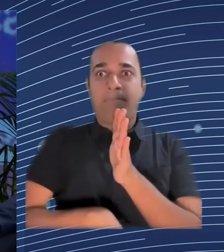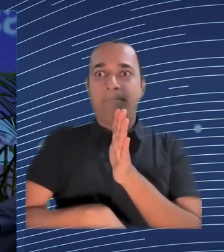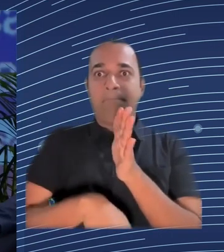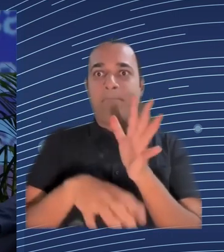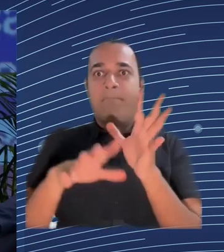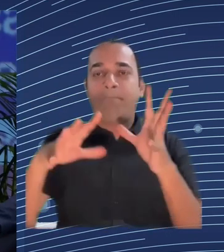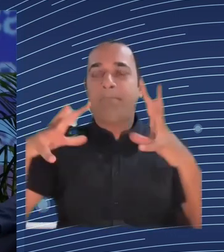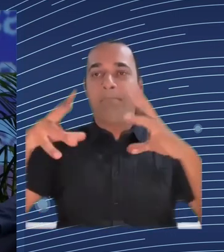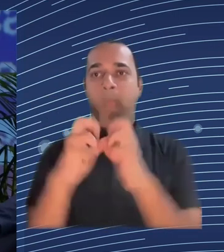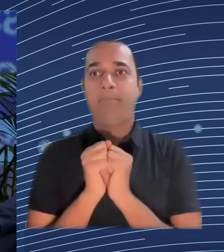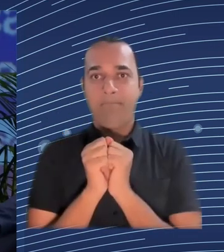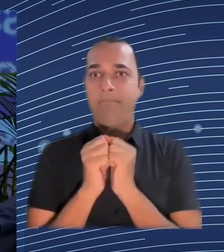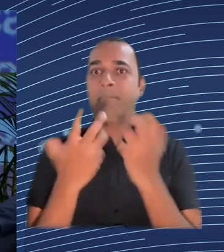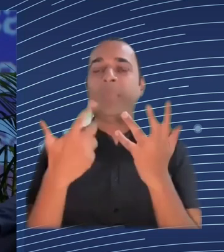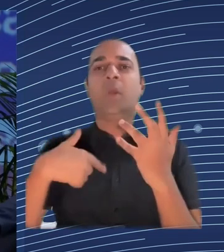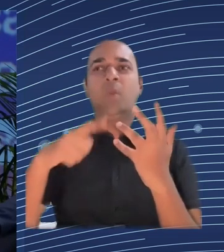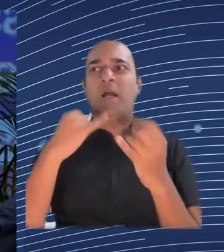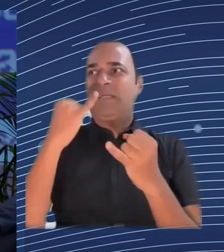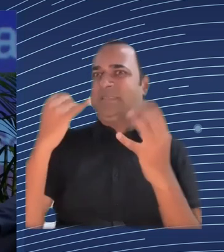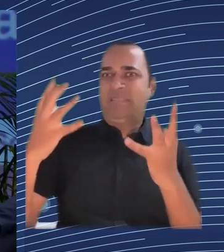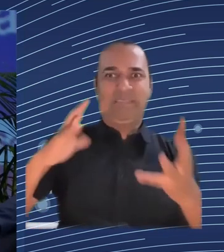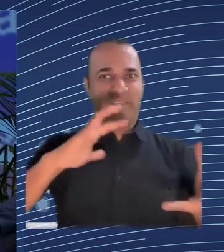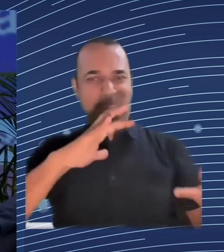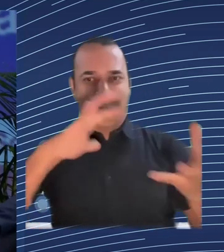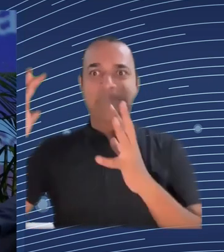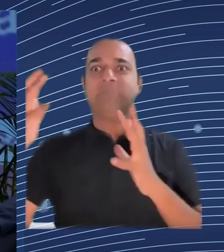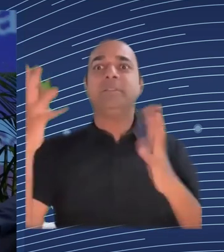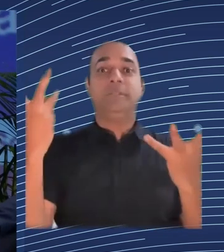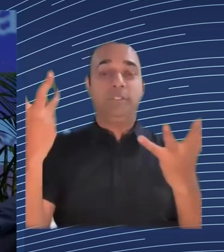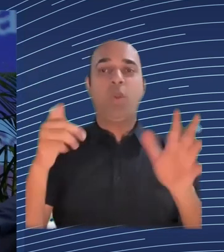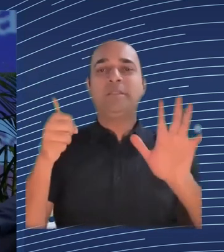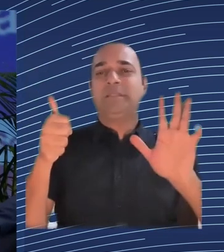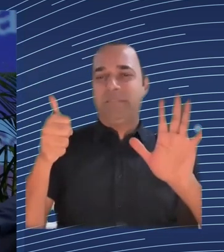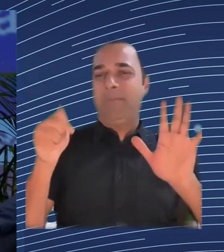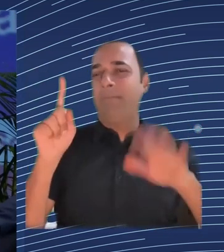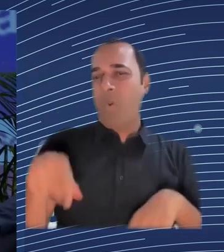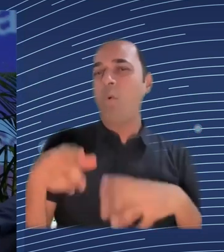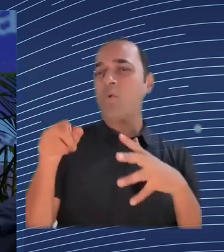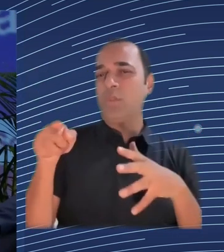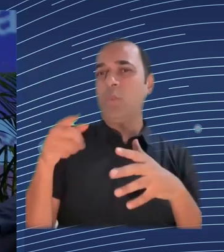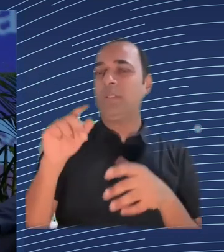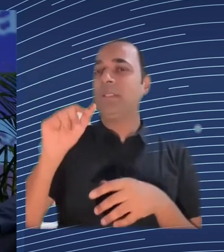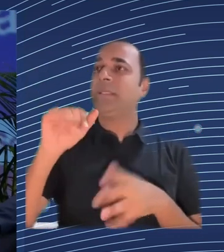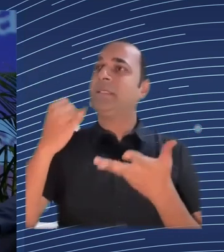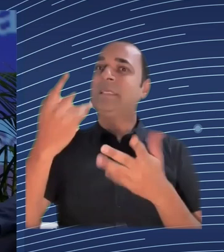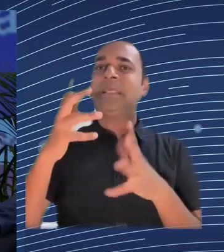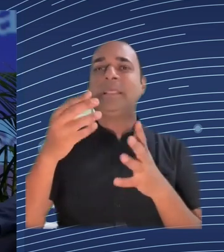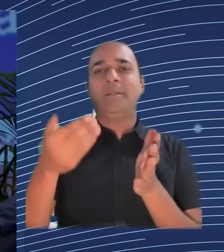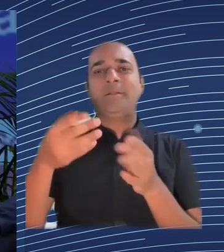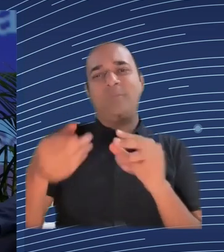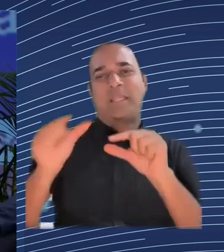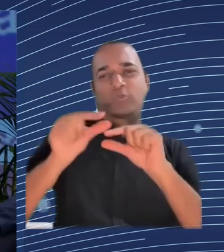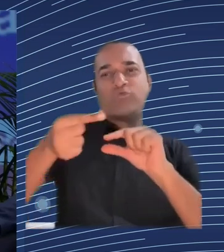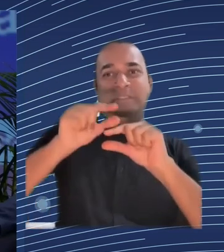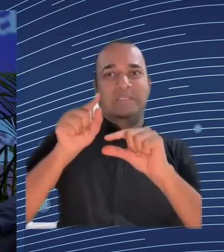work two jobs to pay off that dodgy mortgage that caused the financial crash in the first place and that was also the